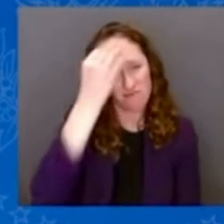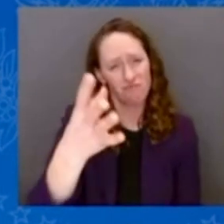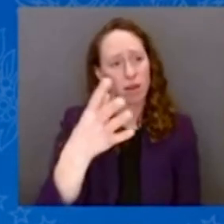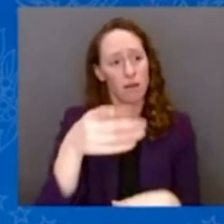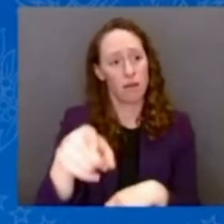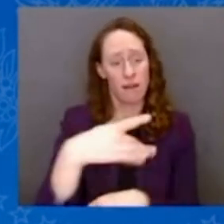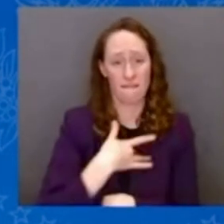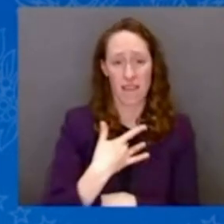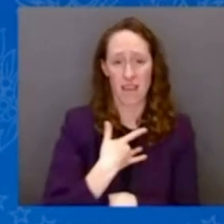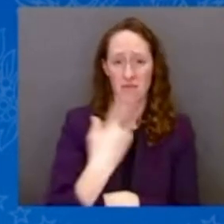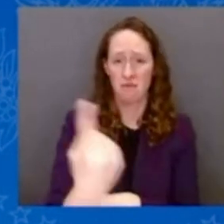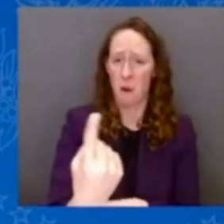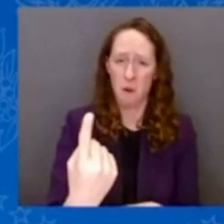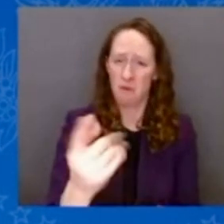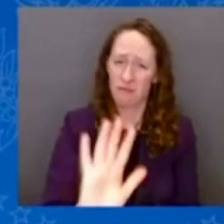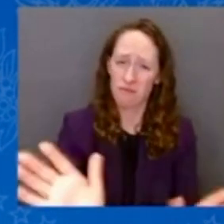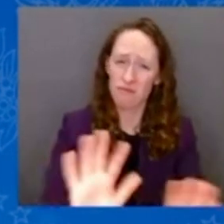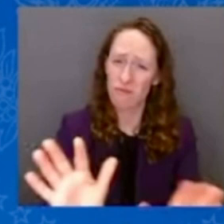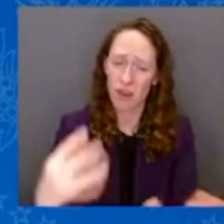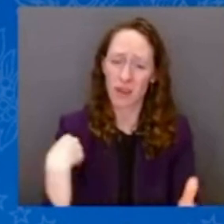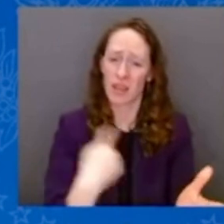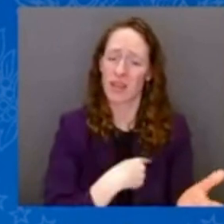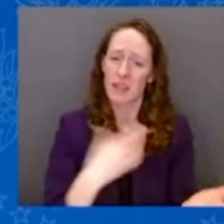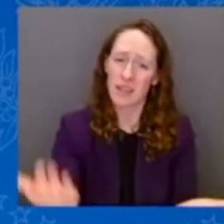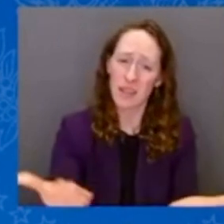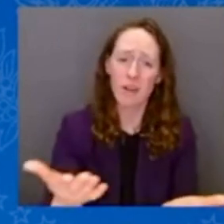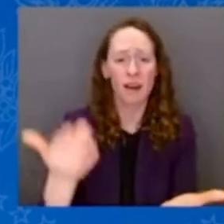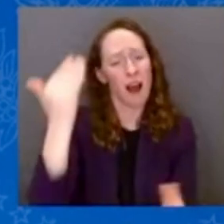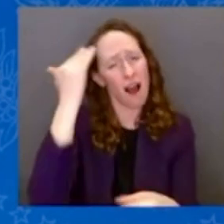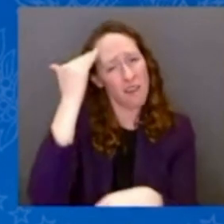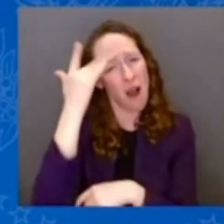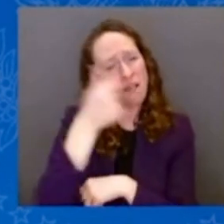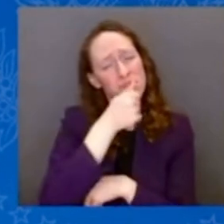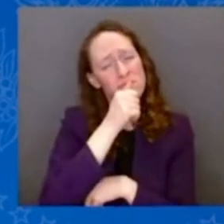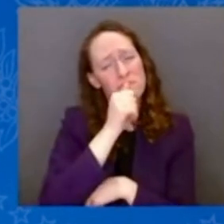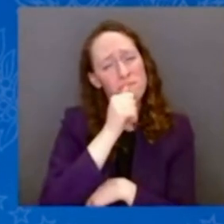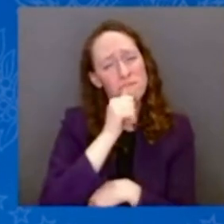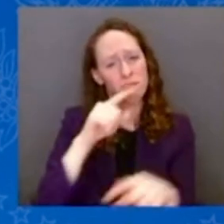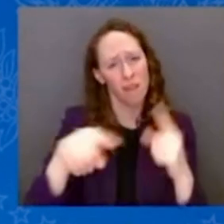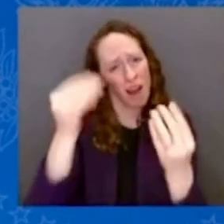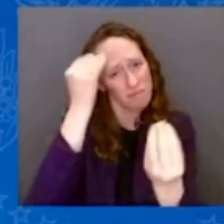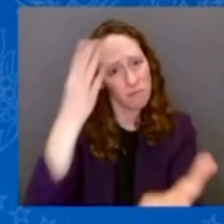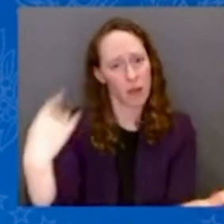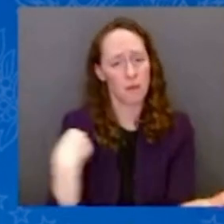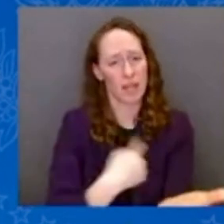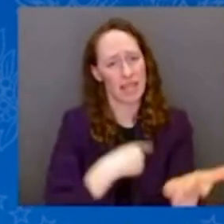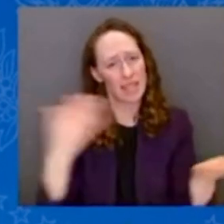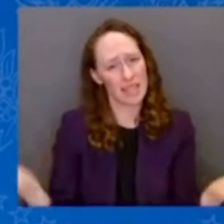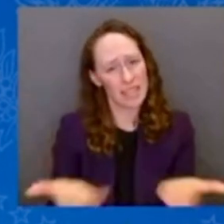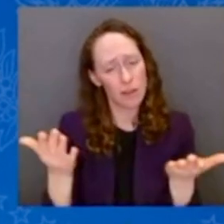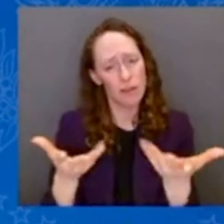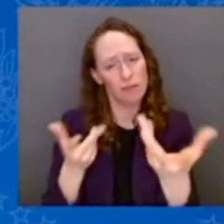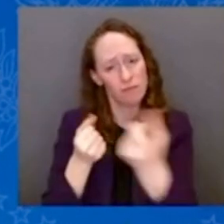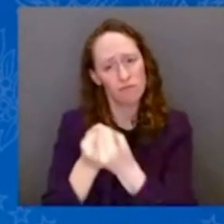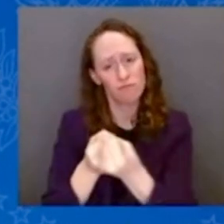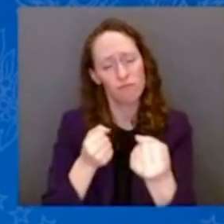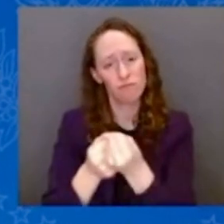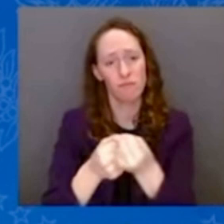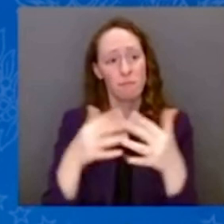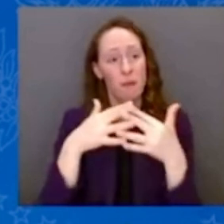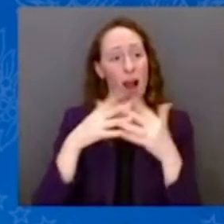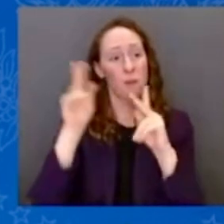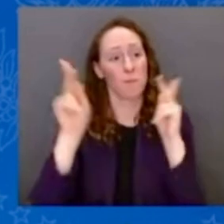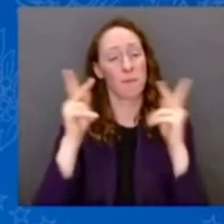They'll help you through it. And so alive. Multiple tornadoes are tore through Mississippi, Alabama, and